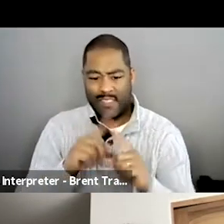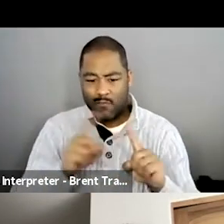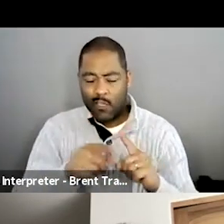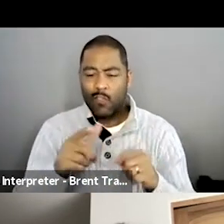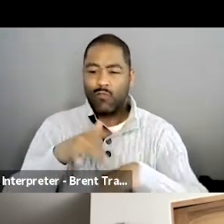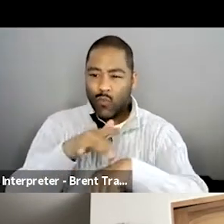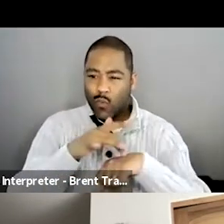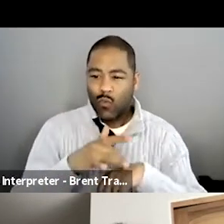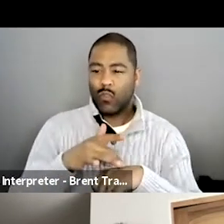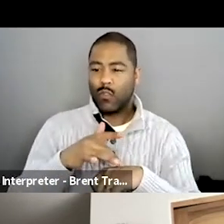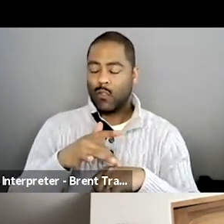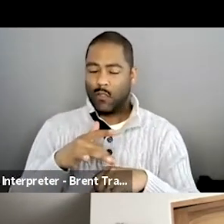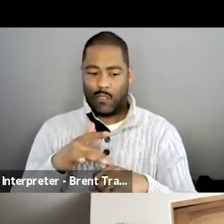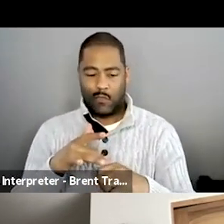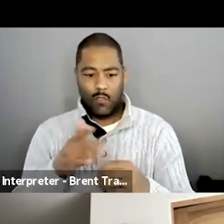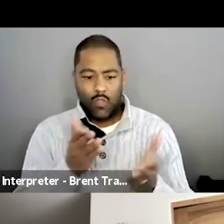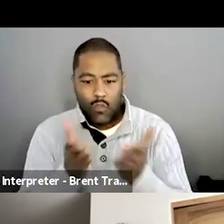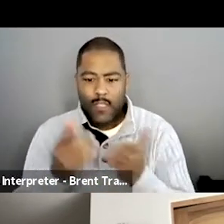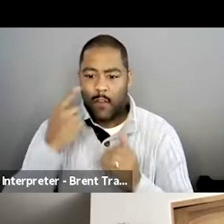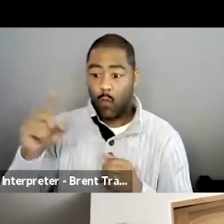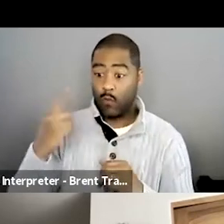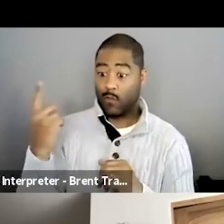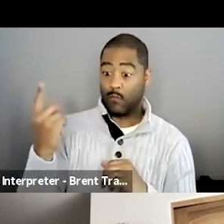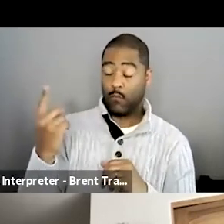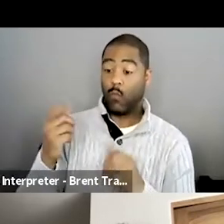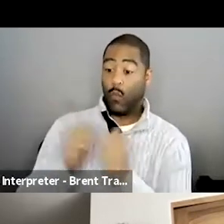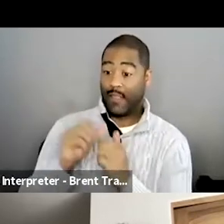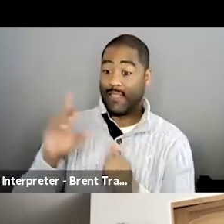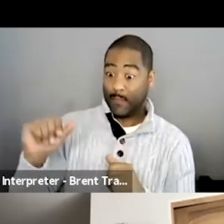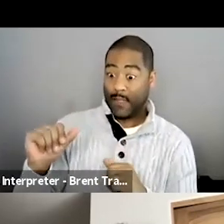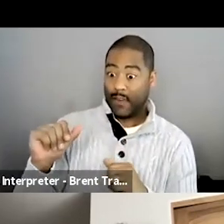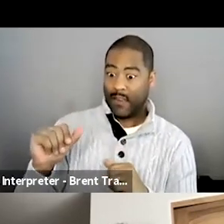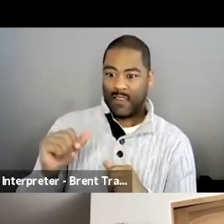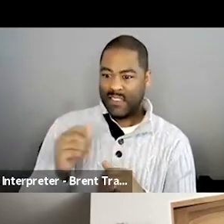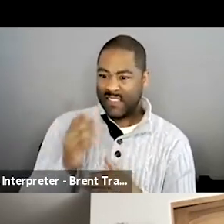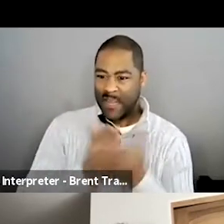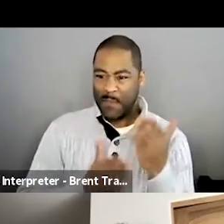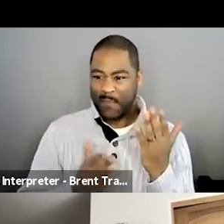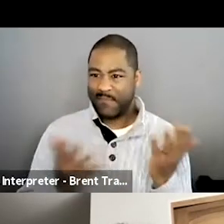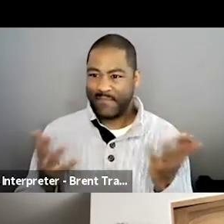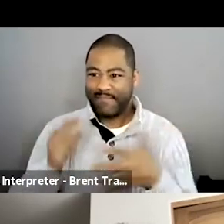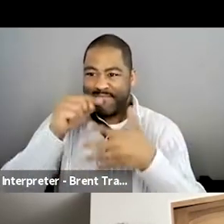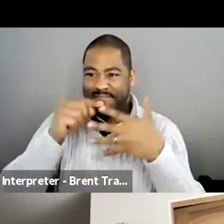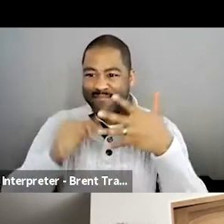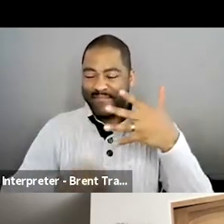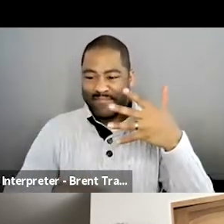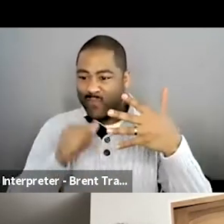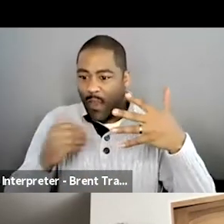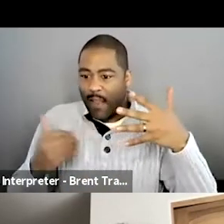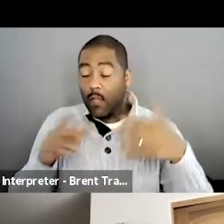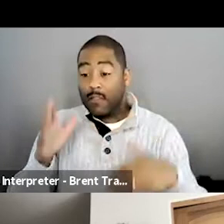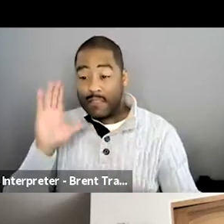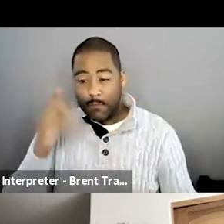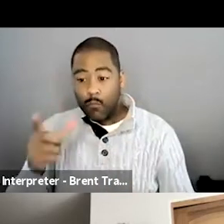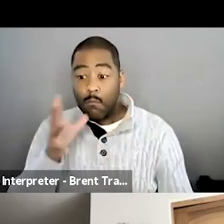for support systems that, um, perhaps Christina, your parents had access to, or didn't have access to. It doesn't seem like